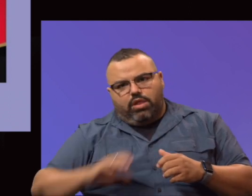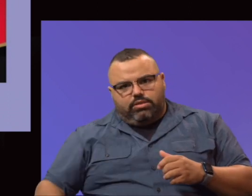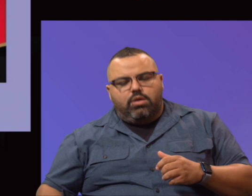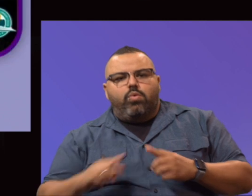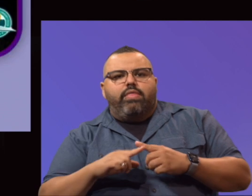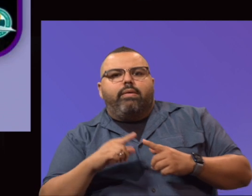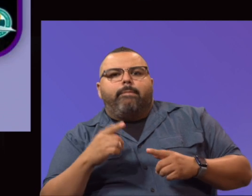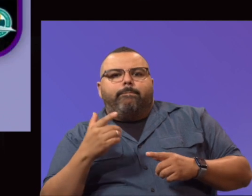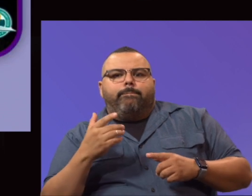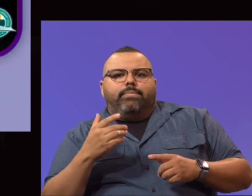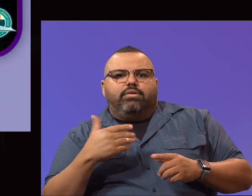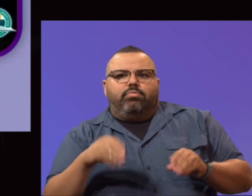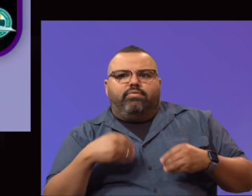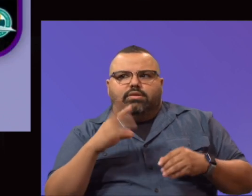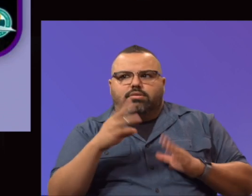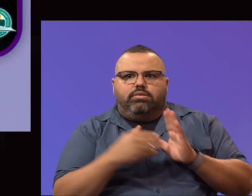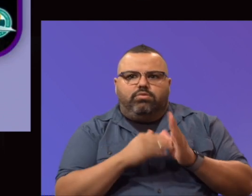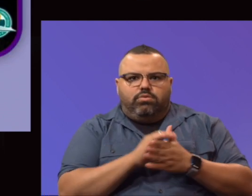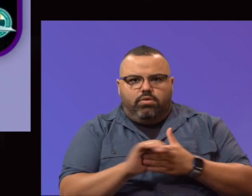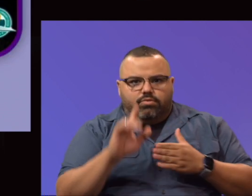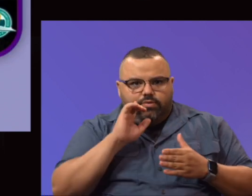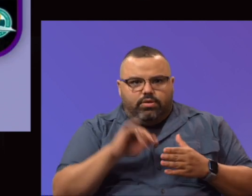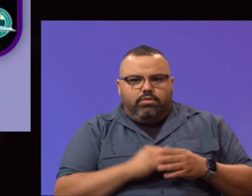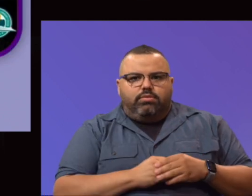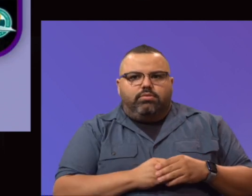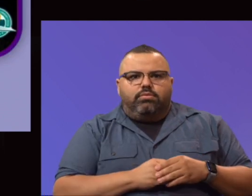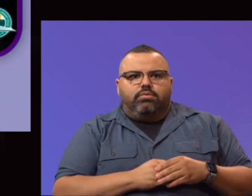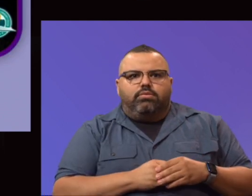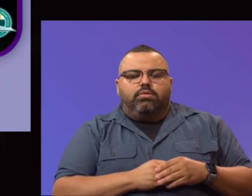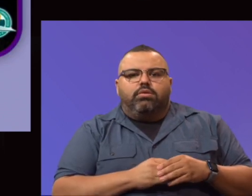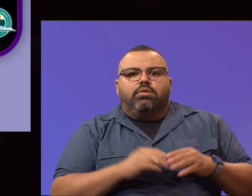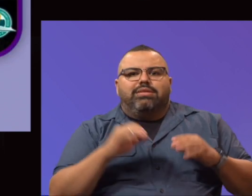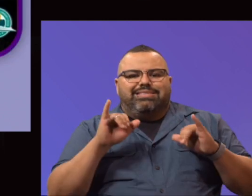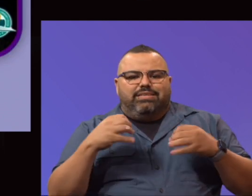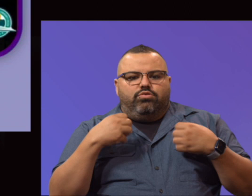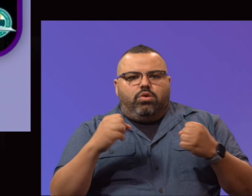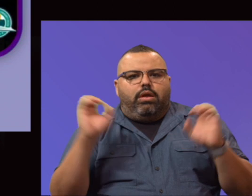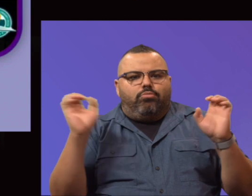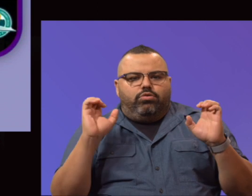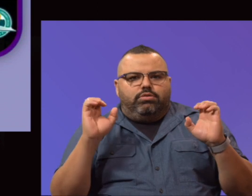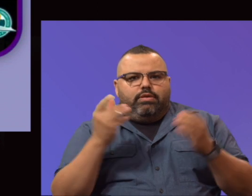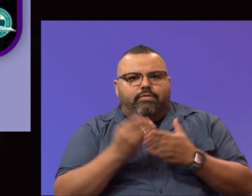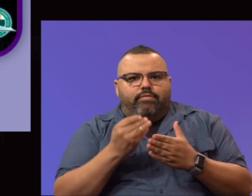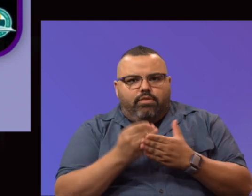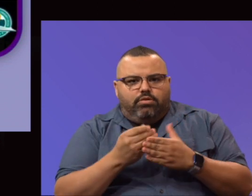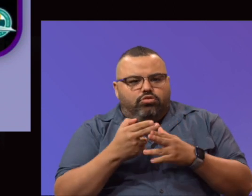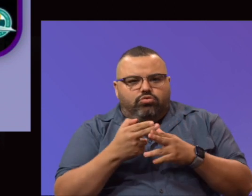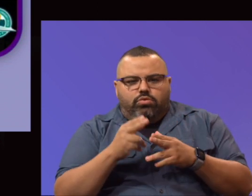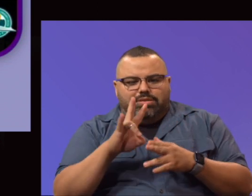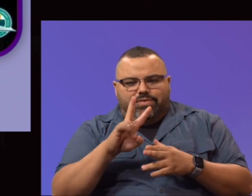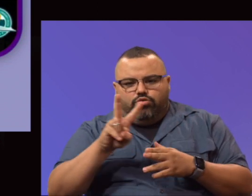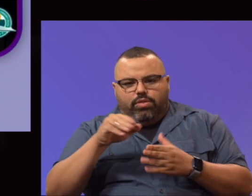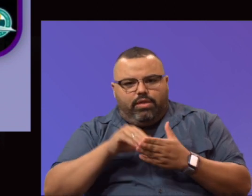Strong Emergency Funds, just short of $72,000, has been raised to date for emergency grants received